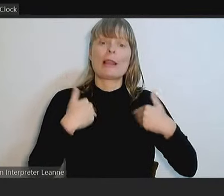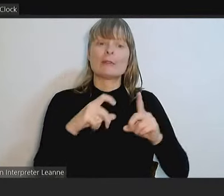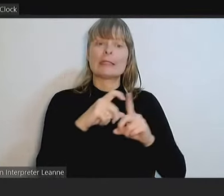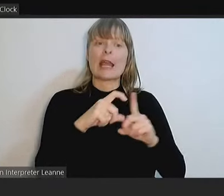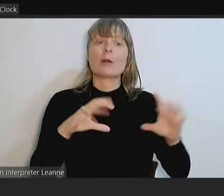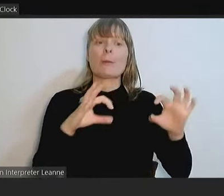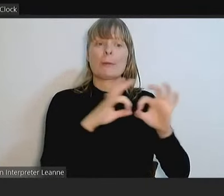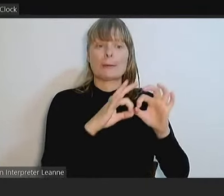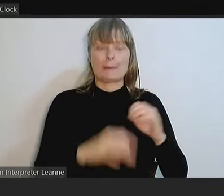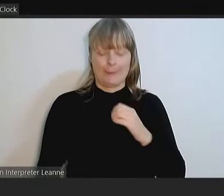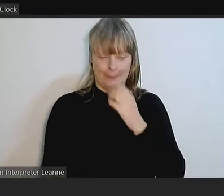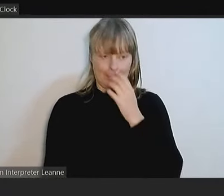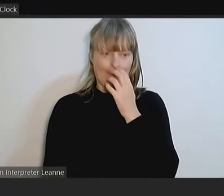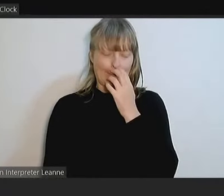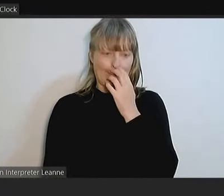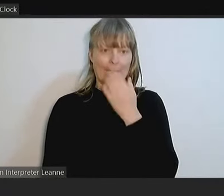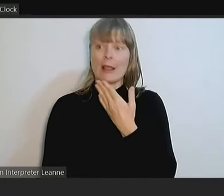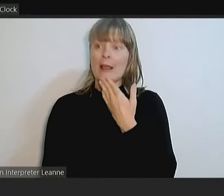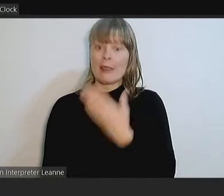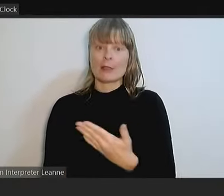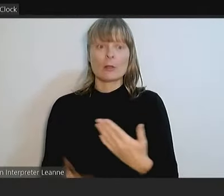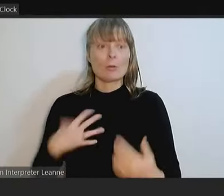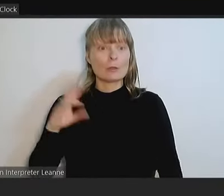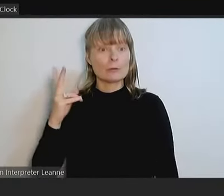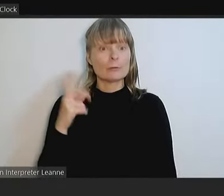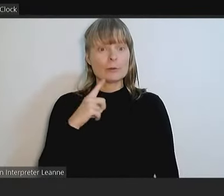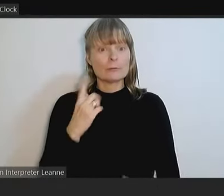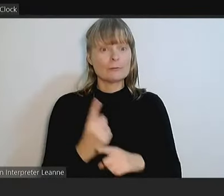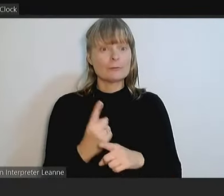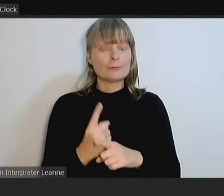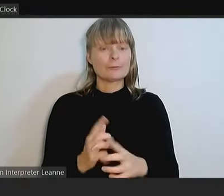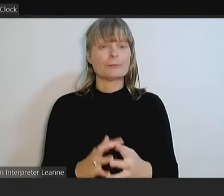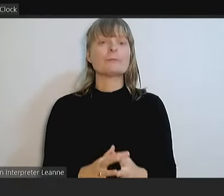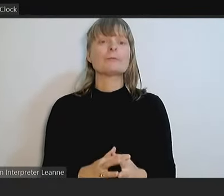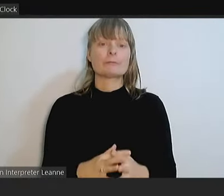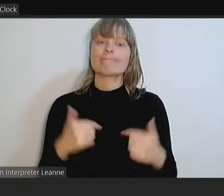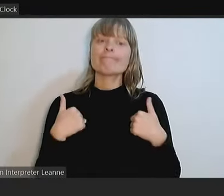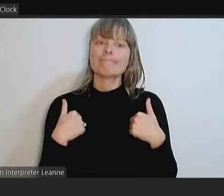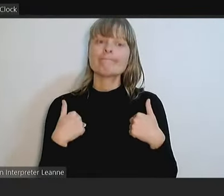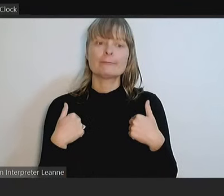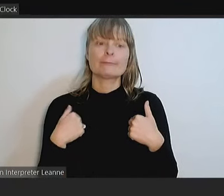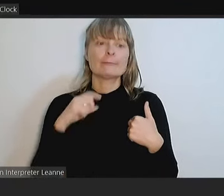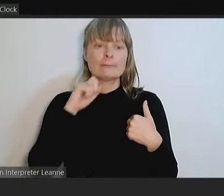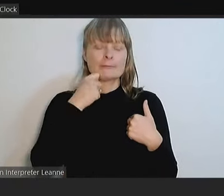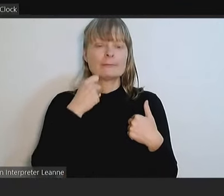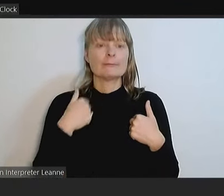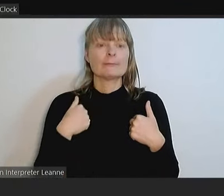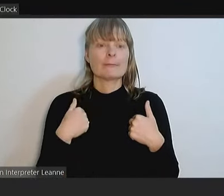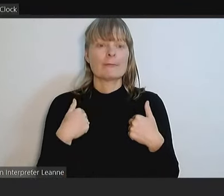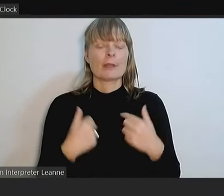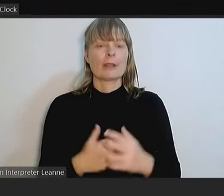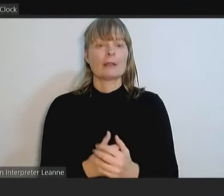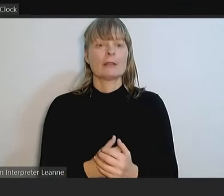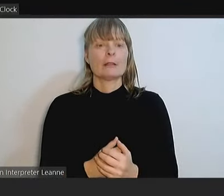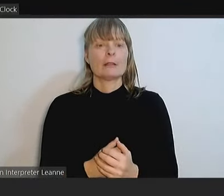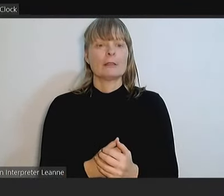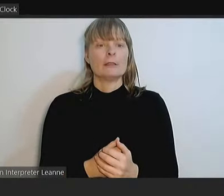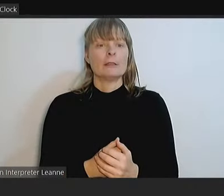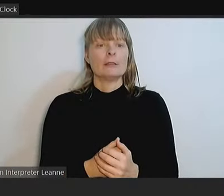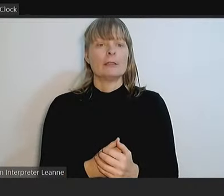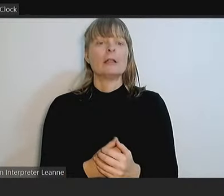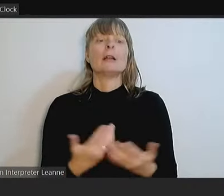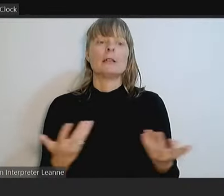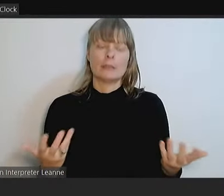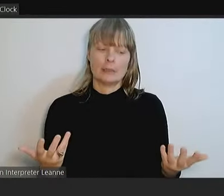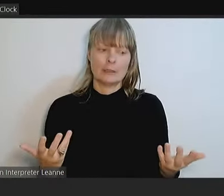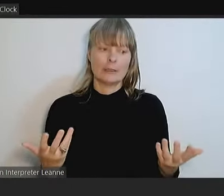Councillor Neuschen has been the seconder. Would you like to speak on the item? Yes, I would. Thank you, Mayor Williams. I know that